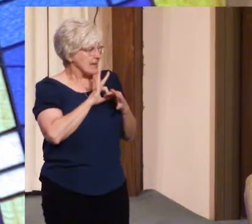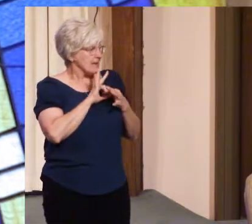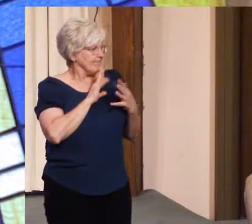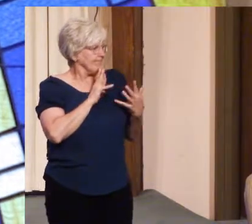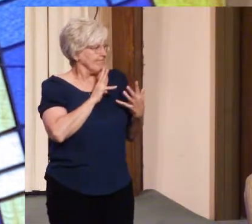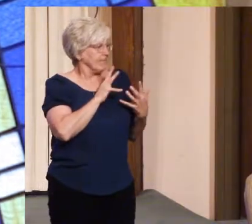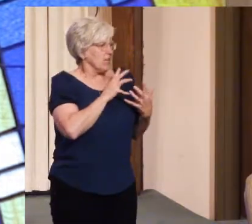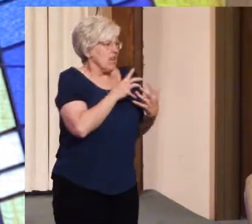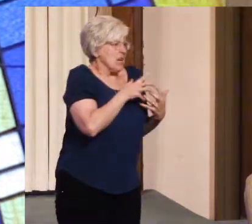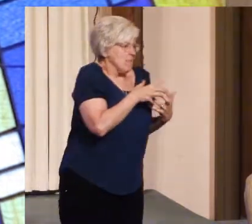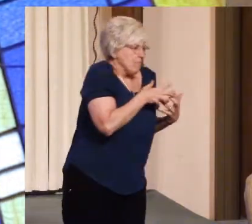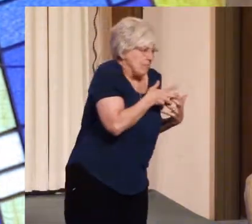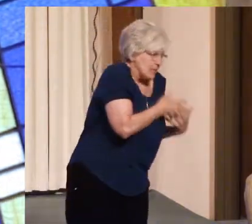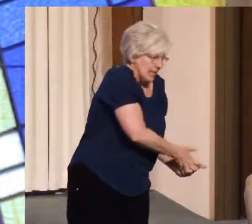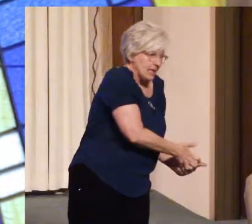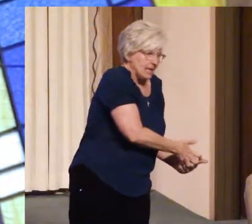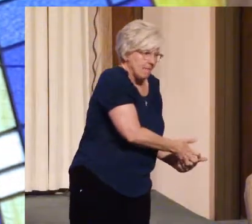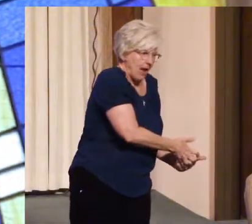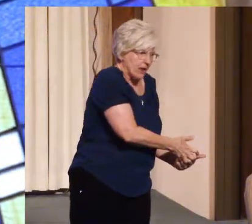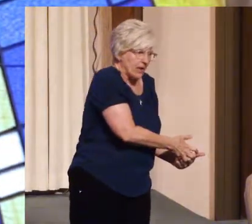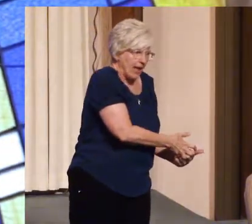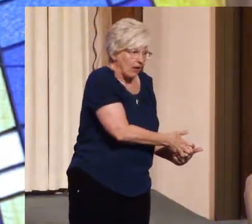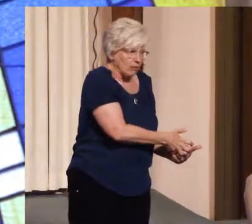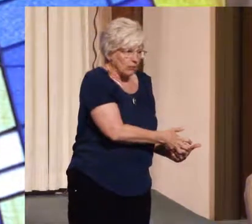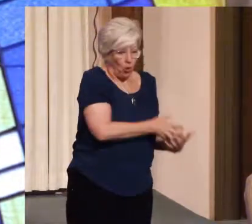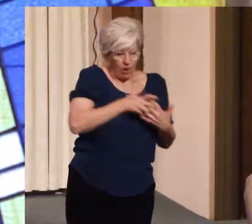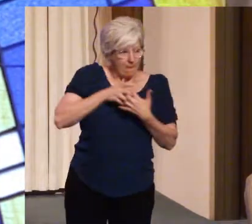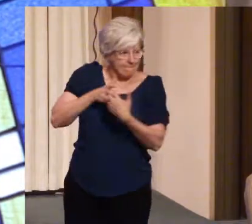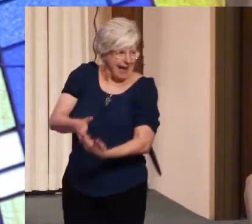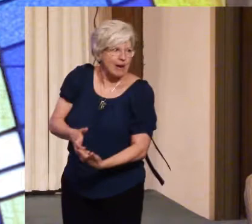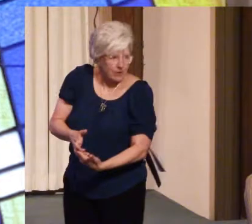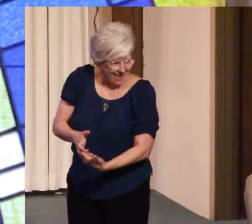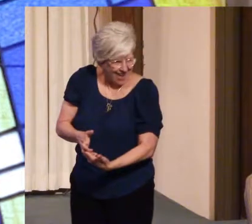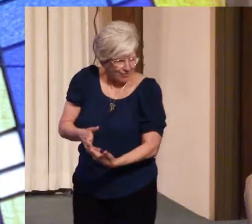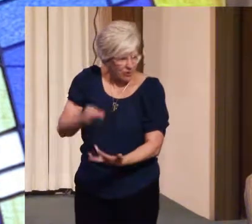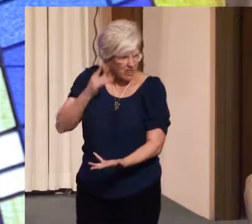physical reality, we become prisoners.